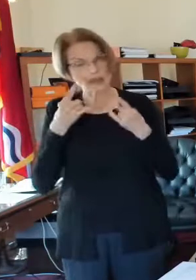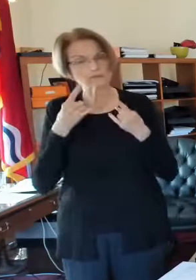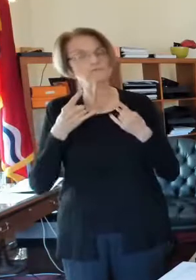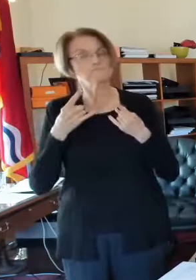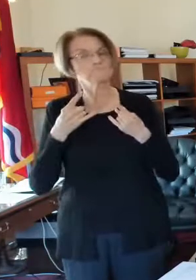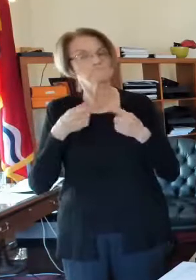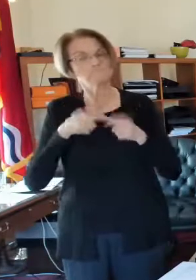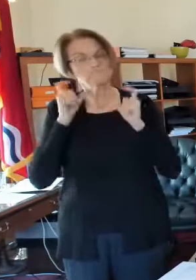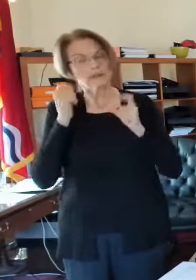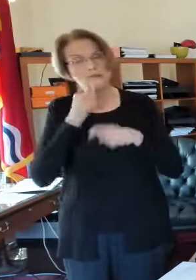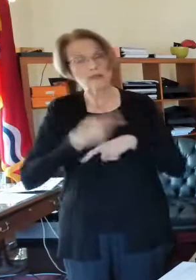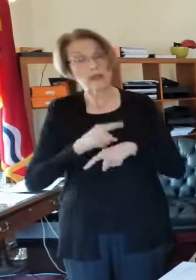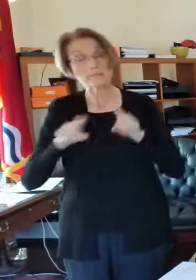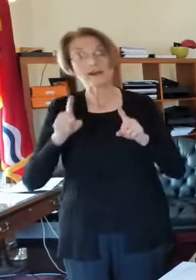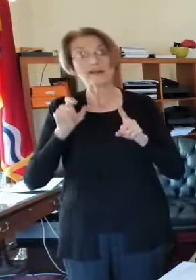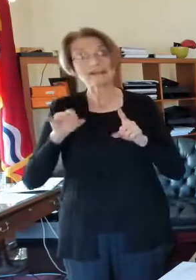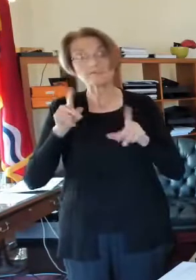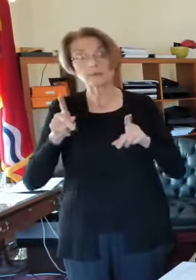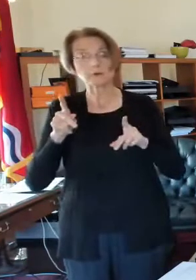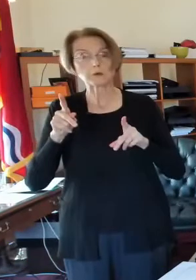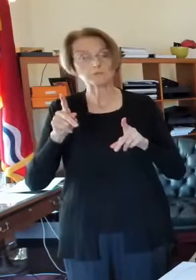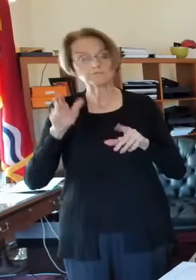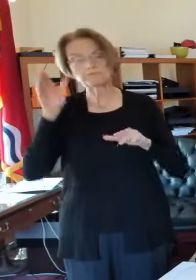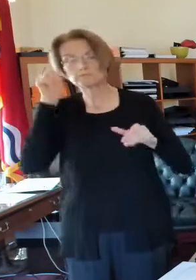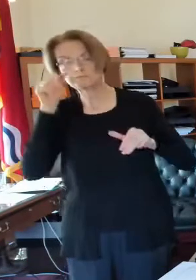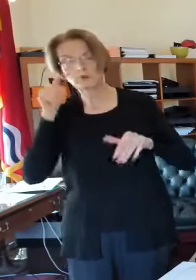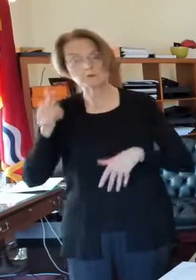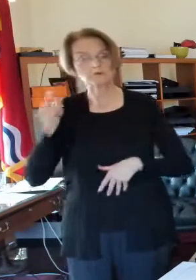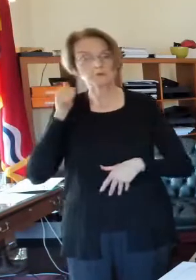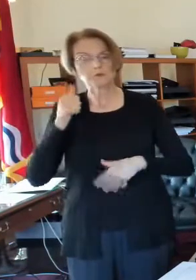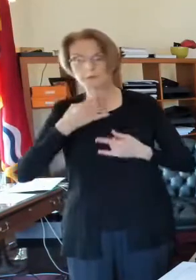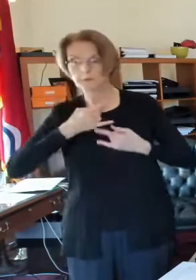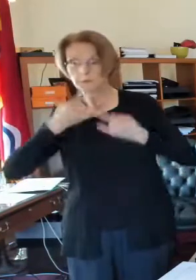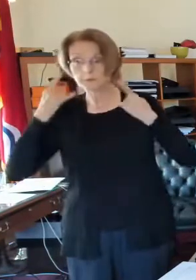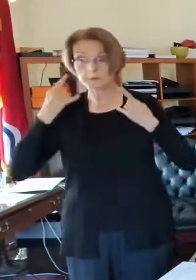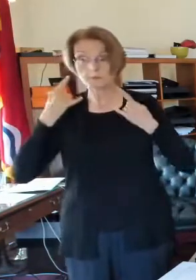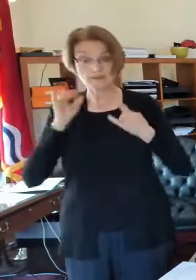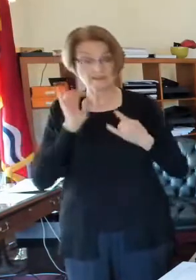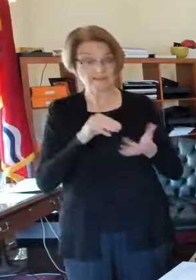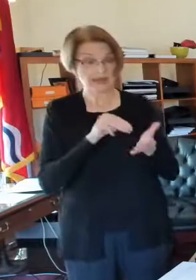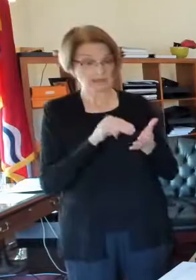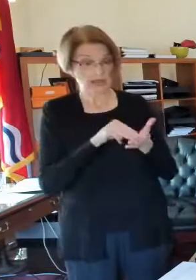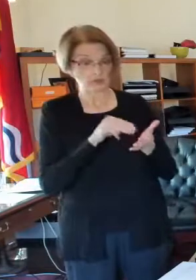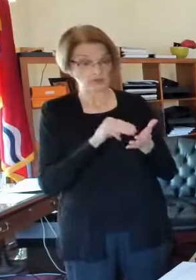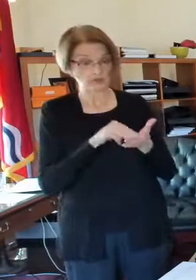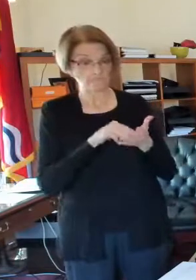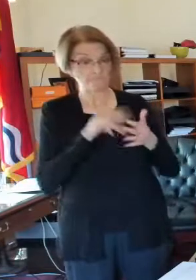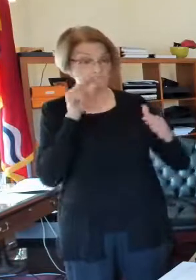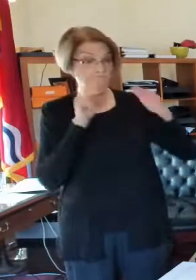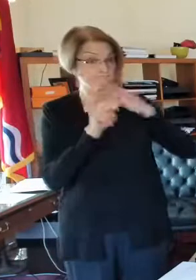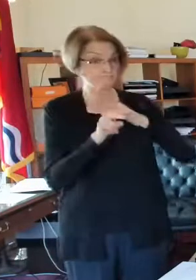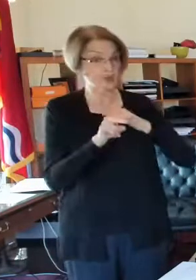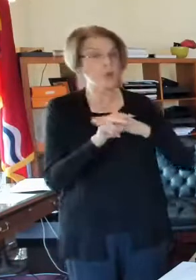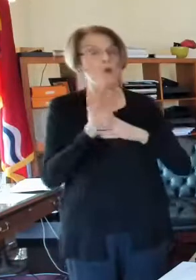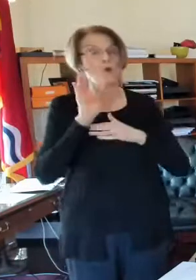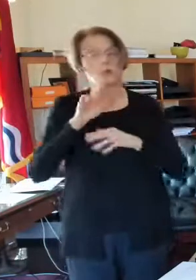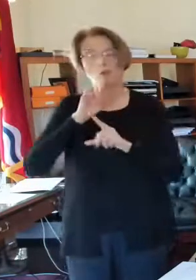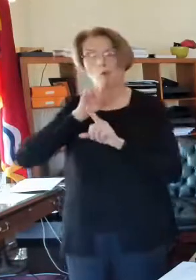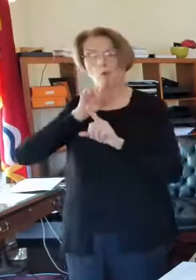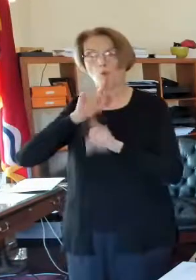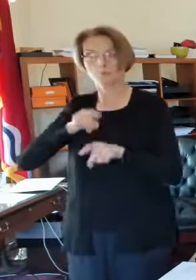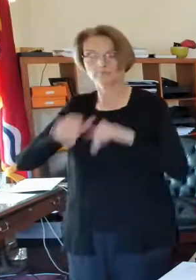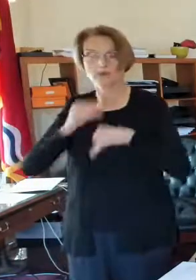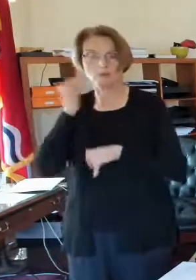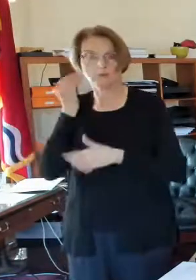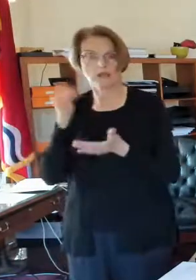we won't do that, we are, according to this doctor, going to end up in another lockdown, in another shutdown,